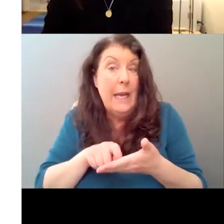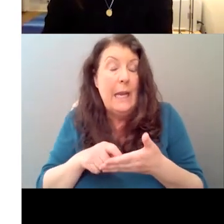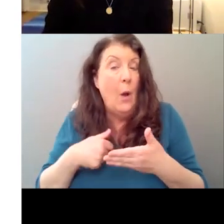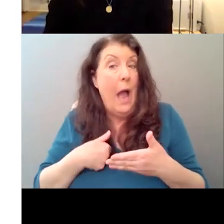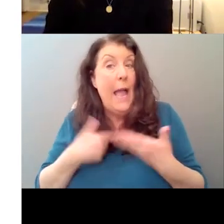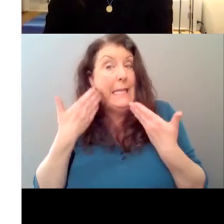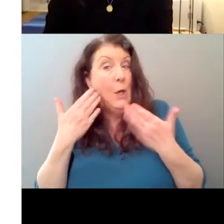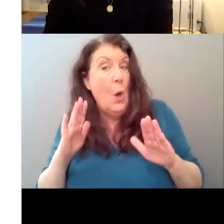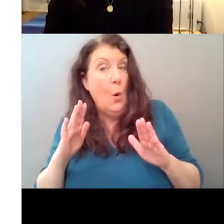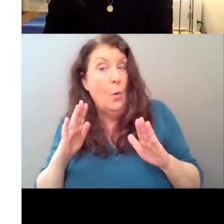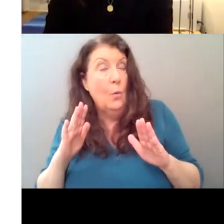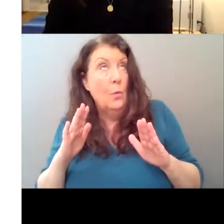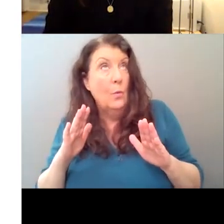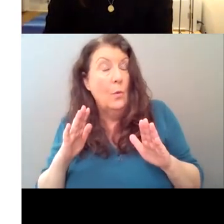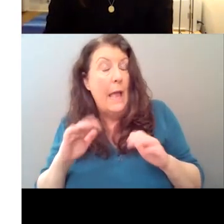how, um,